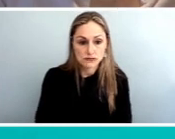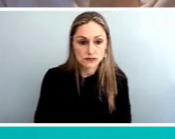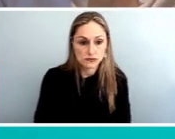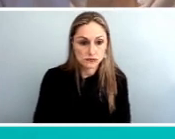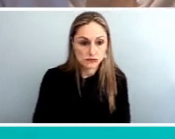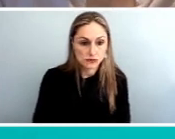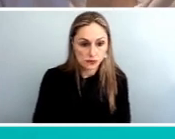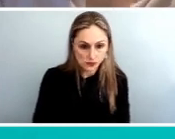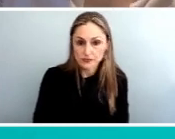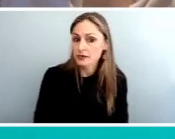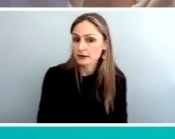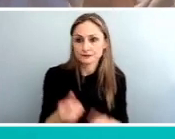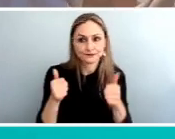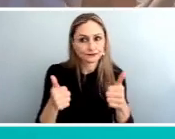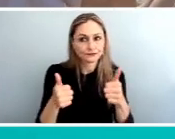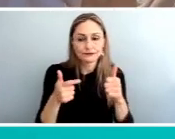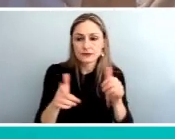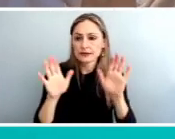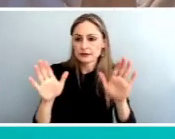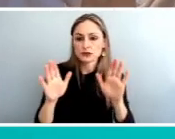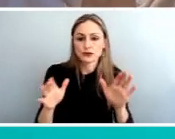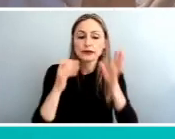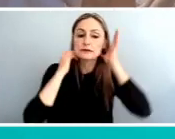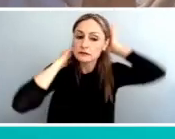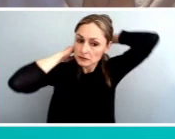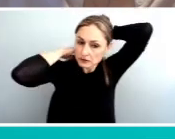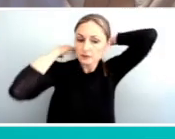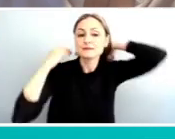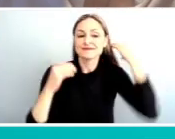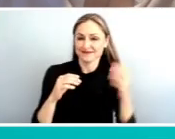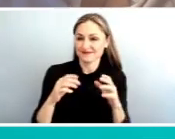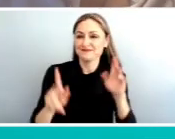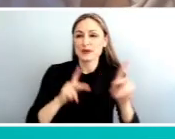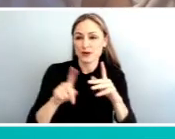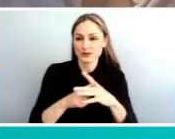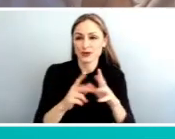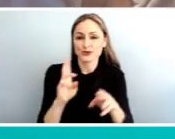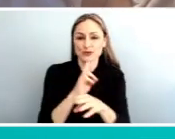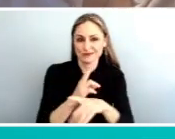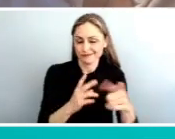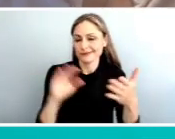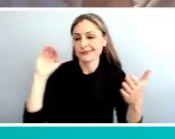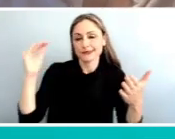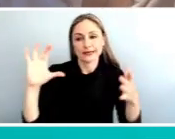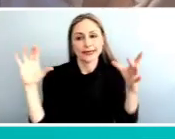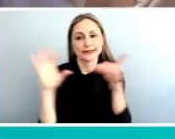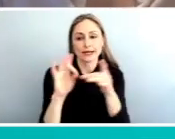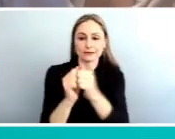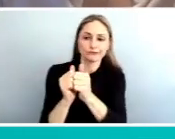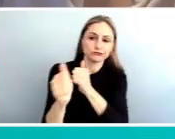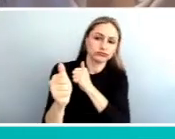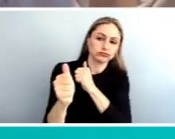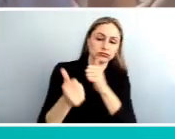This is great. There's a lot of people starting to use it. And it looks like connections is, again, by far the most important